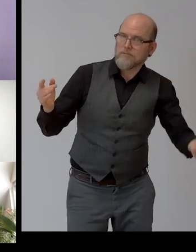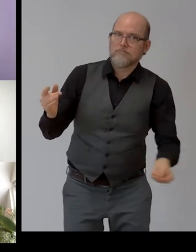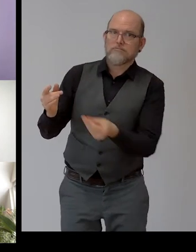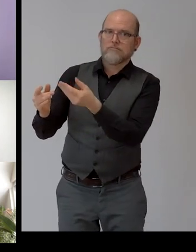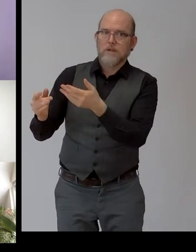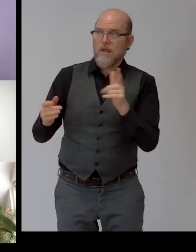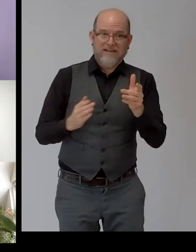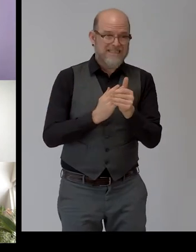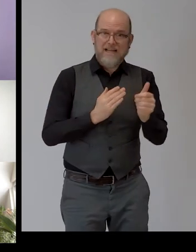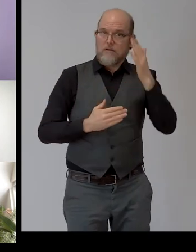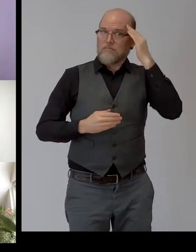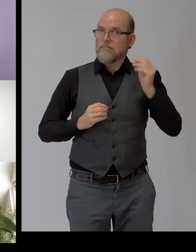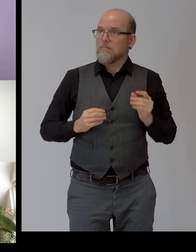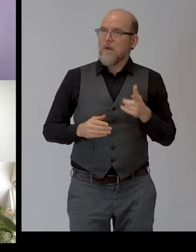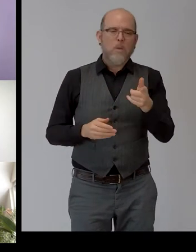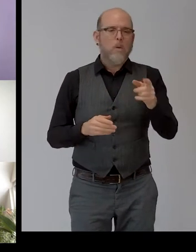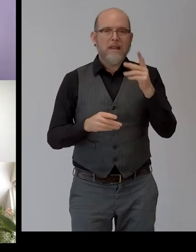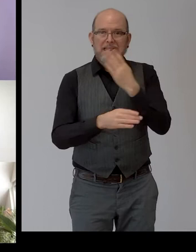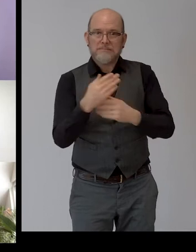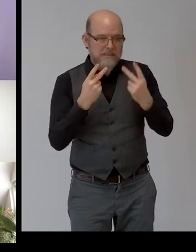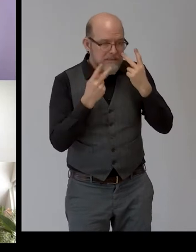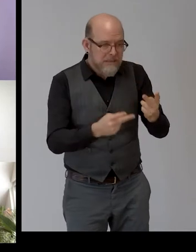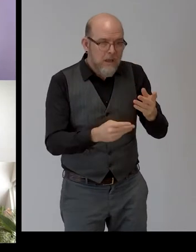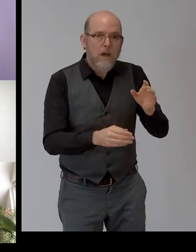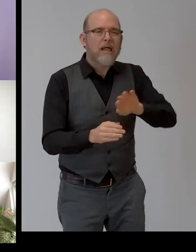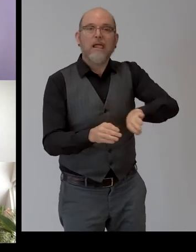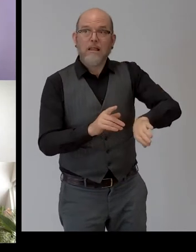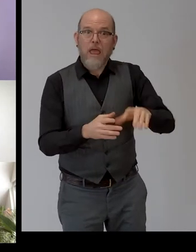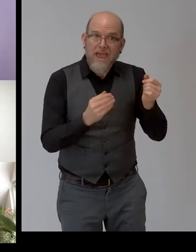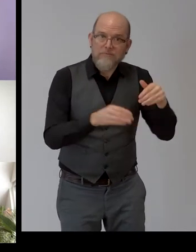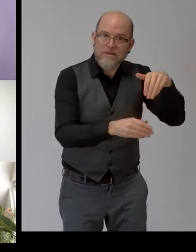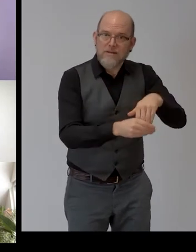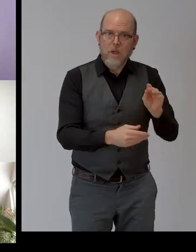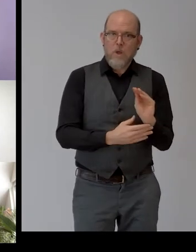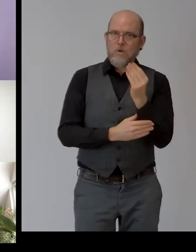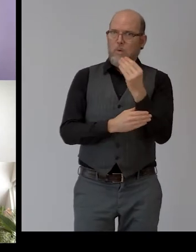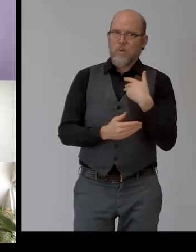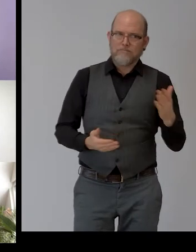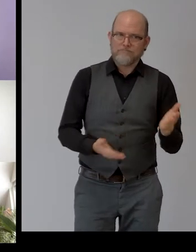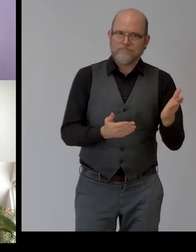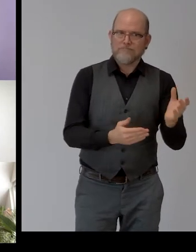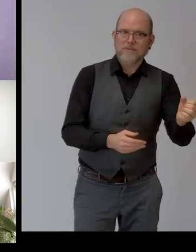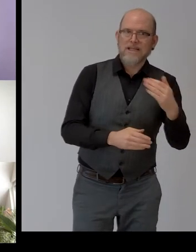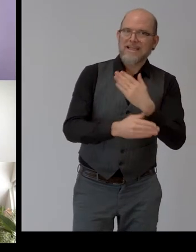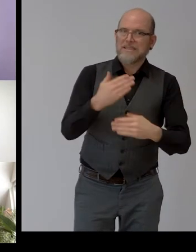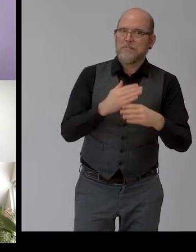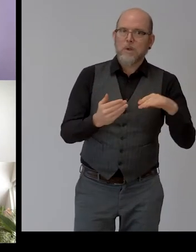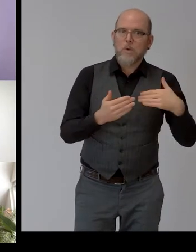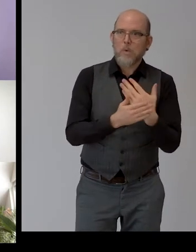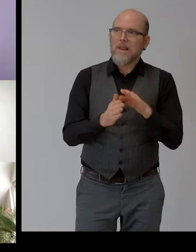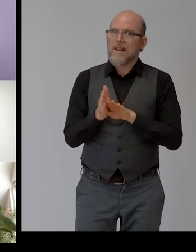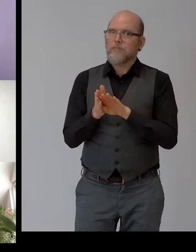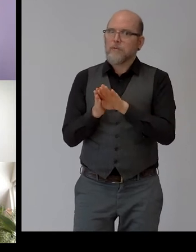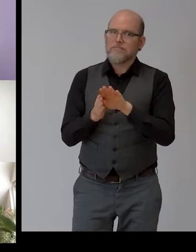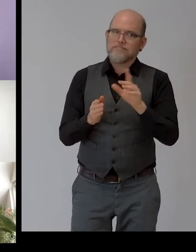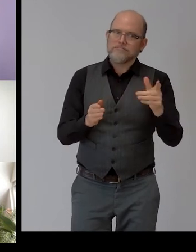develop sustainable young leaders with disabilities with our youth development model, with our student union, alumni union,